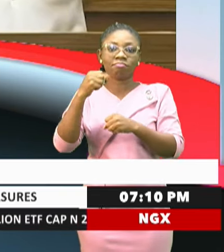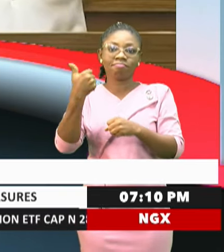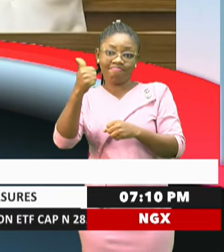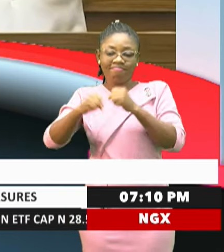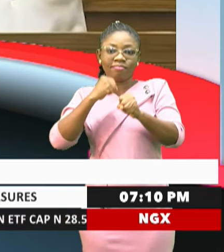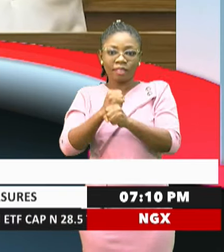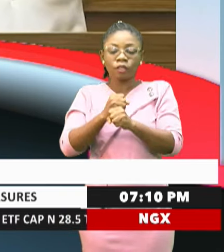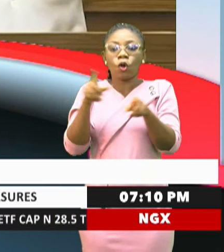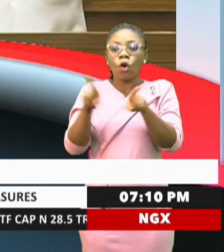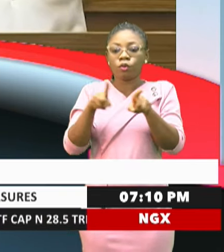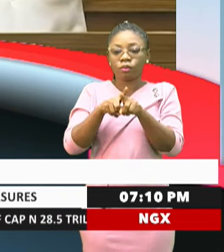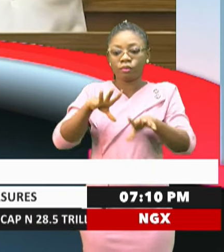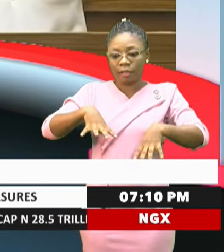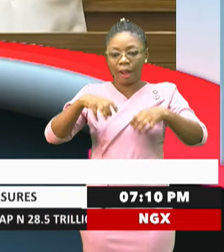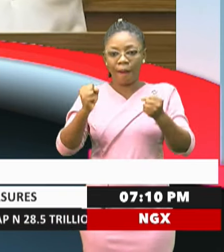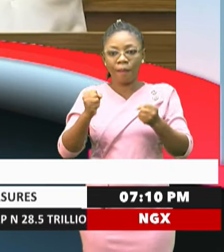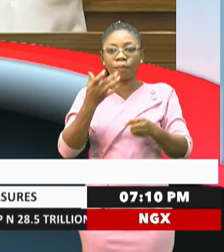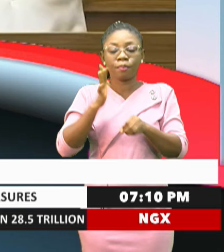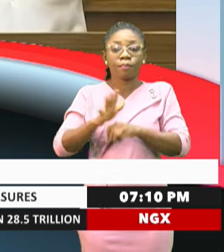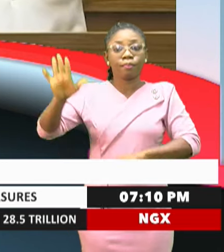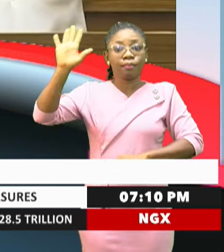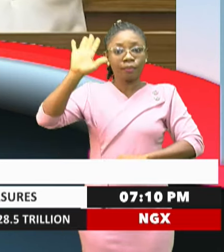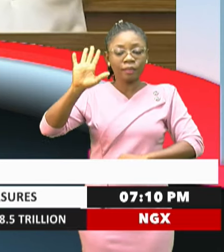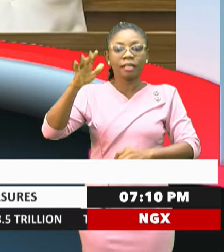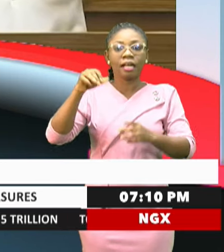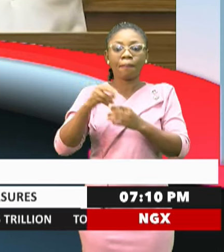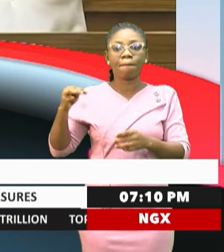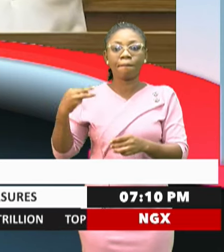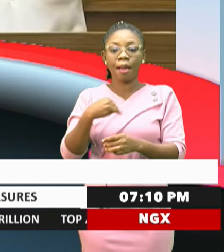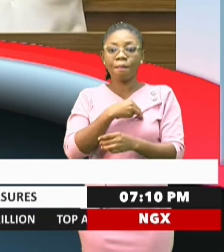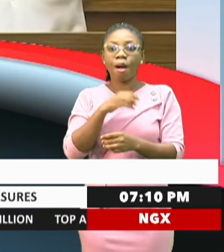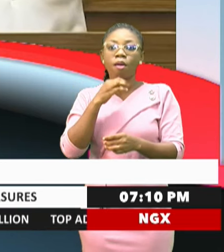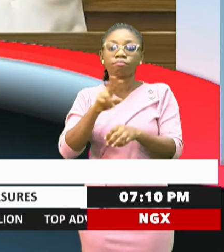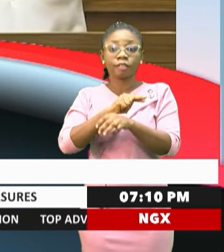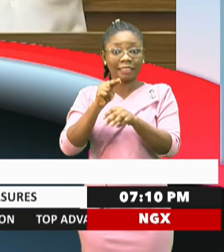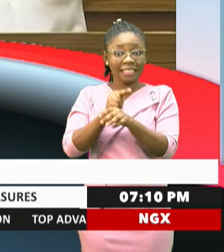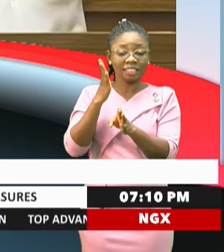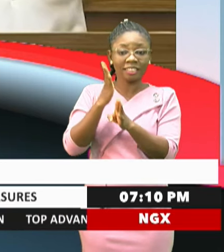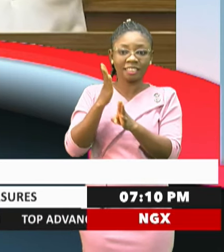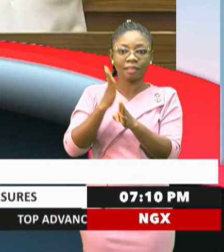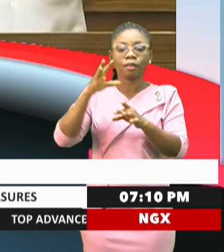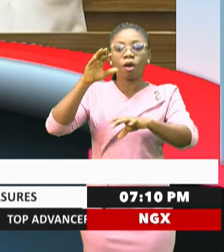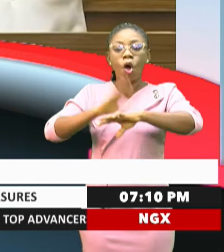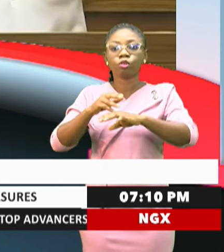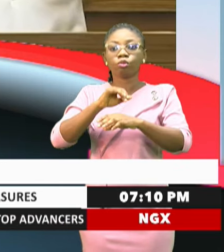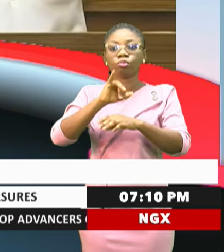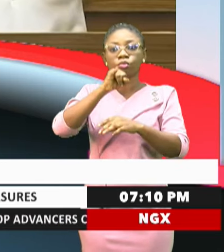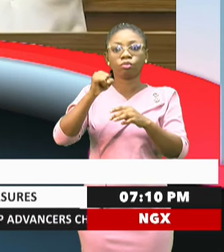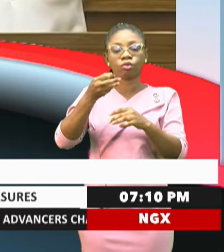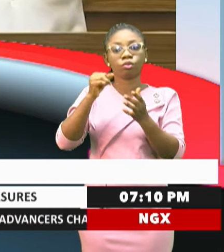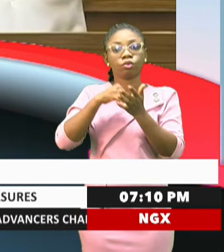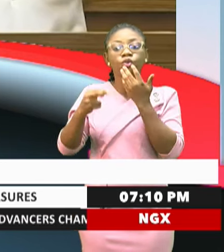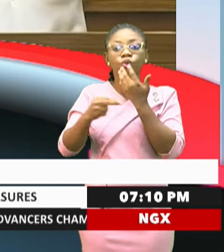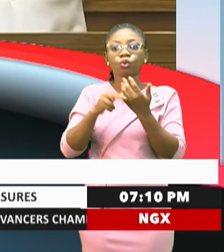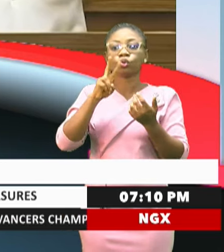Modi also took oath as a member of parliament at the 18th Lok Sabha session on June 24. Again,